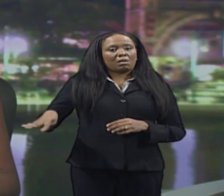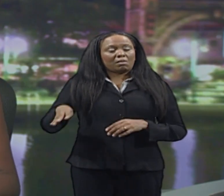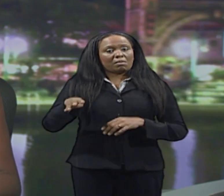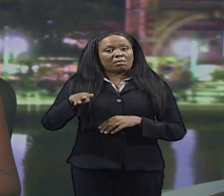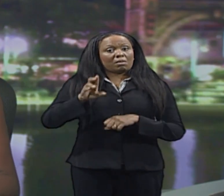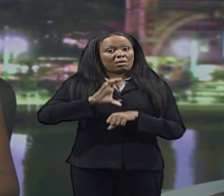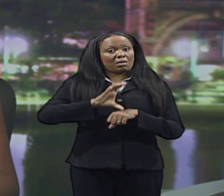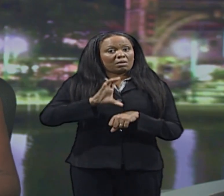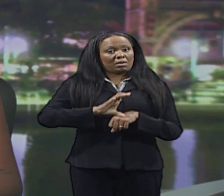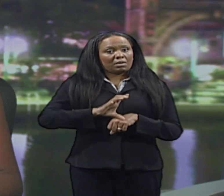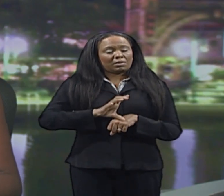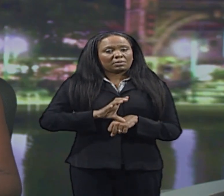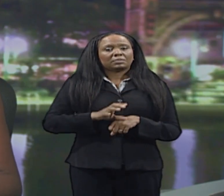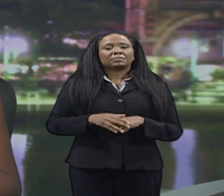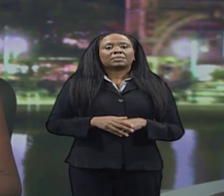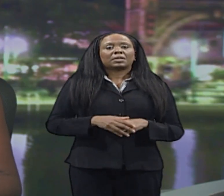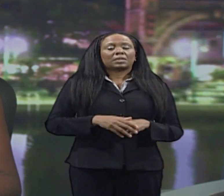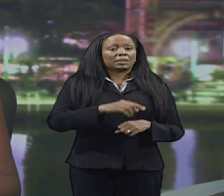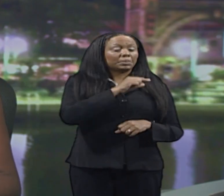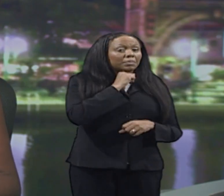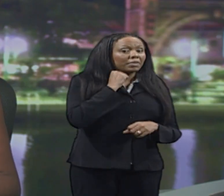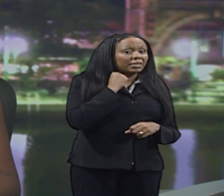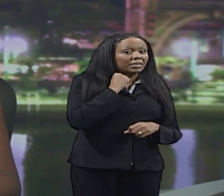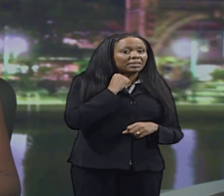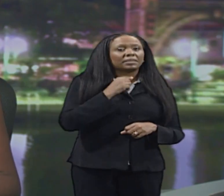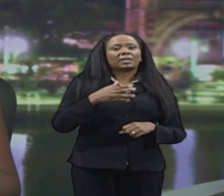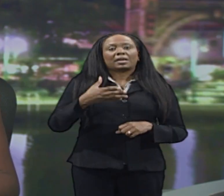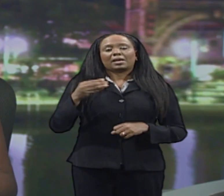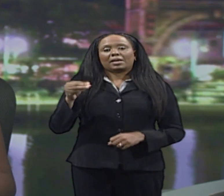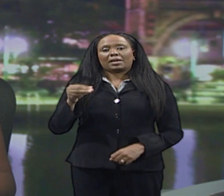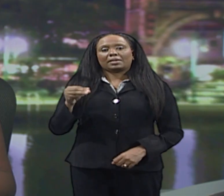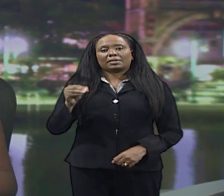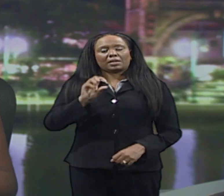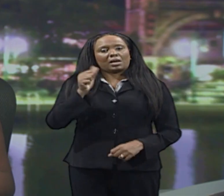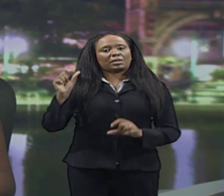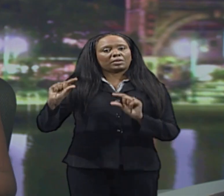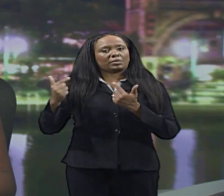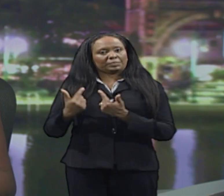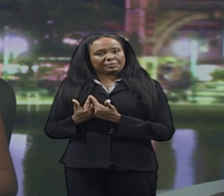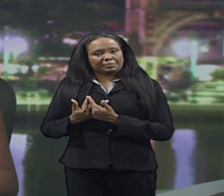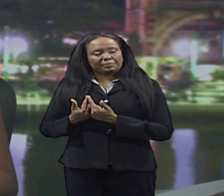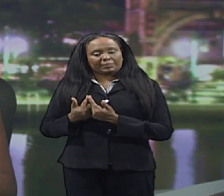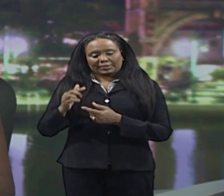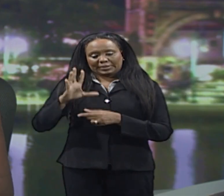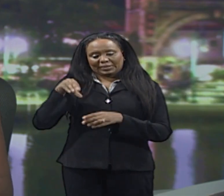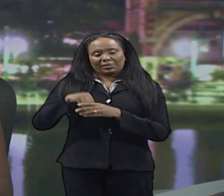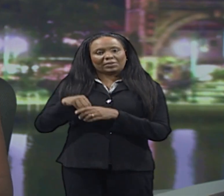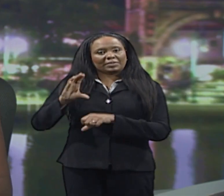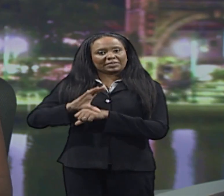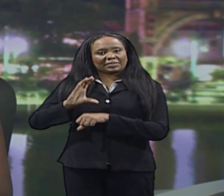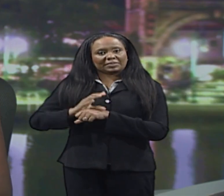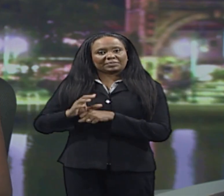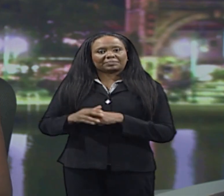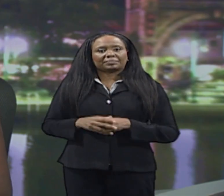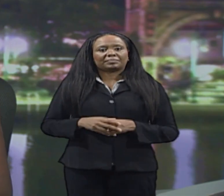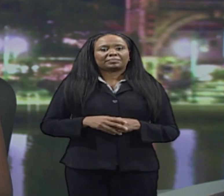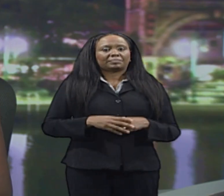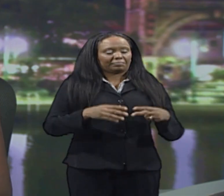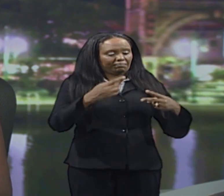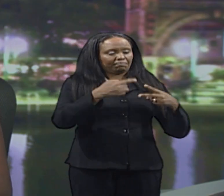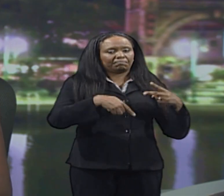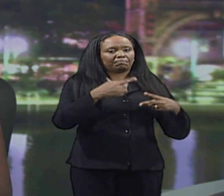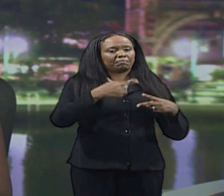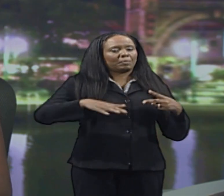44 Anglican churches as well as the House of Laity which comprises lay people in the church. Neither Reverend Rogers nor Dean